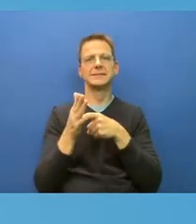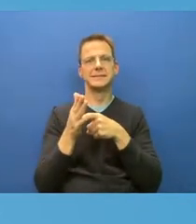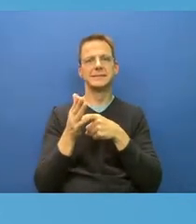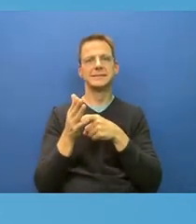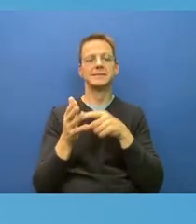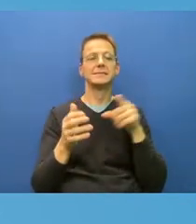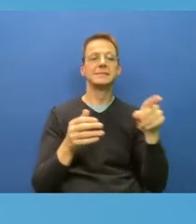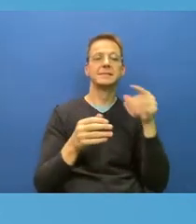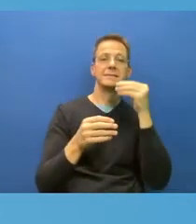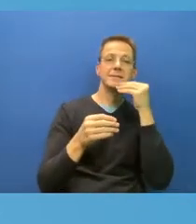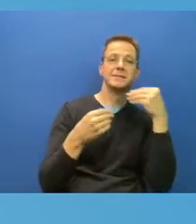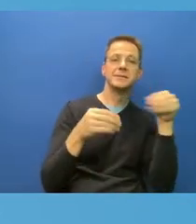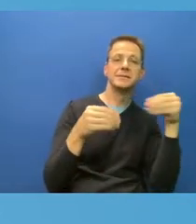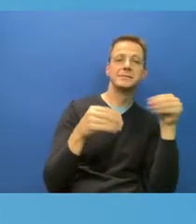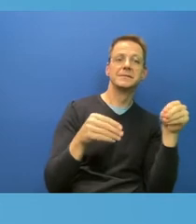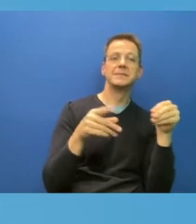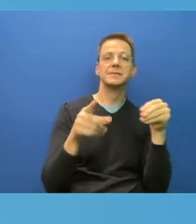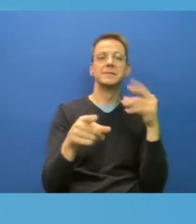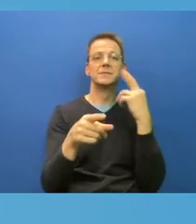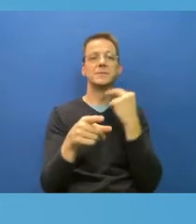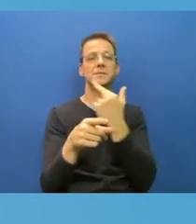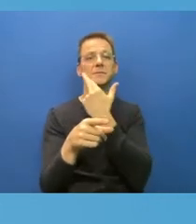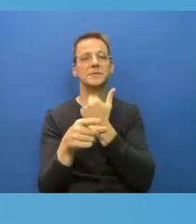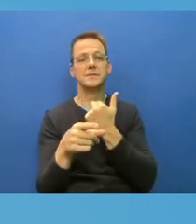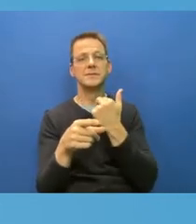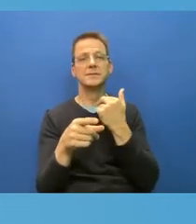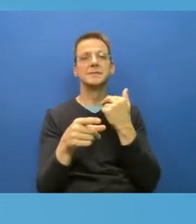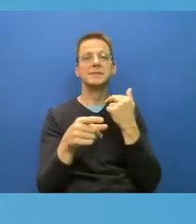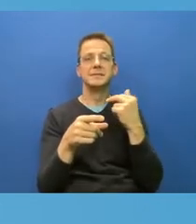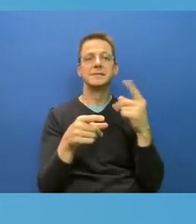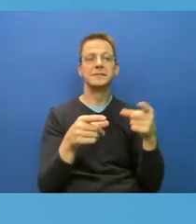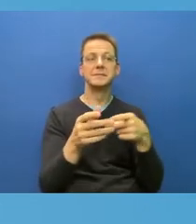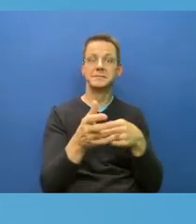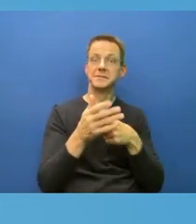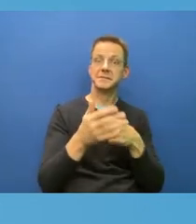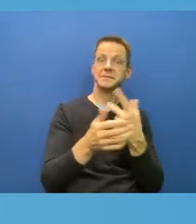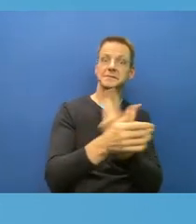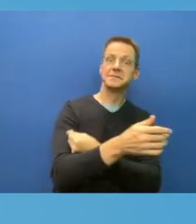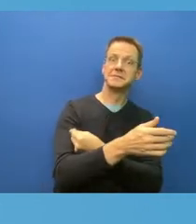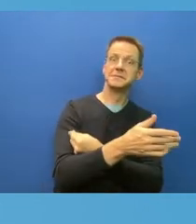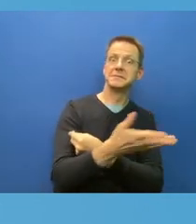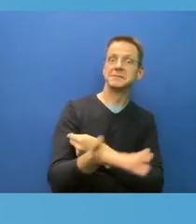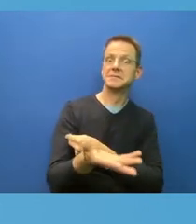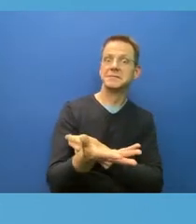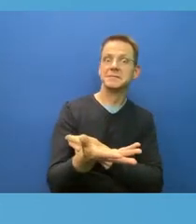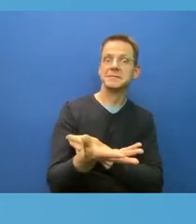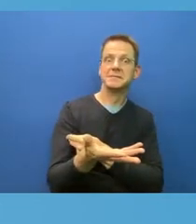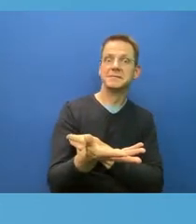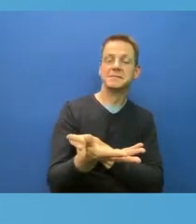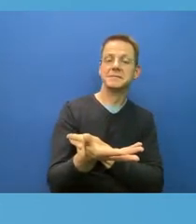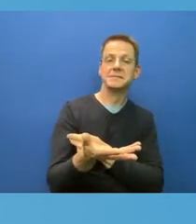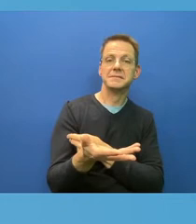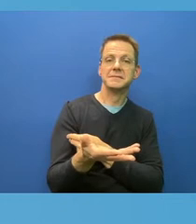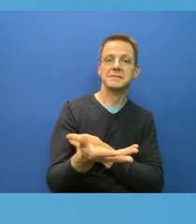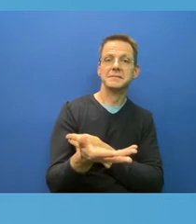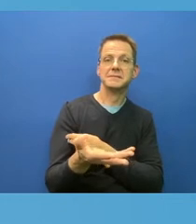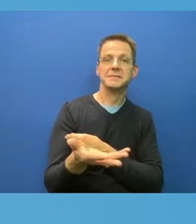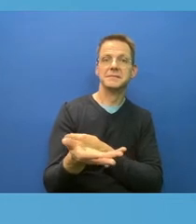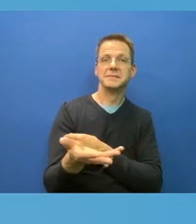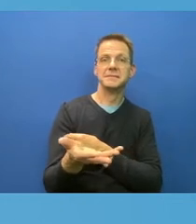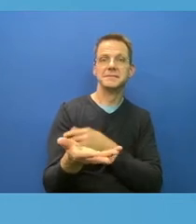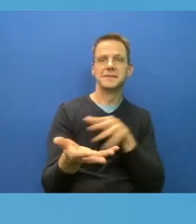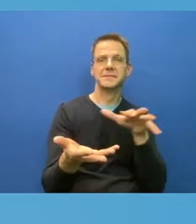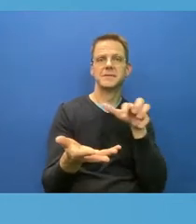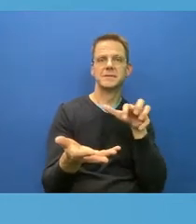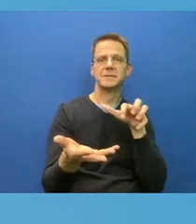even though if I were at that restaurant, the folks coming into it would have to show proof of vaccine. So folks have started asking themselves, people who